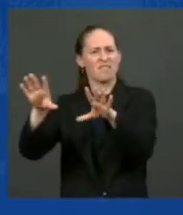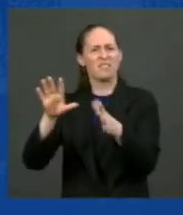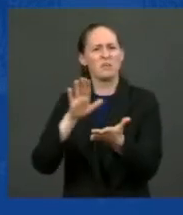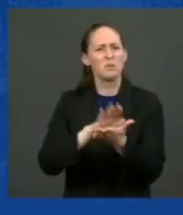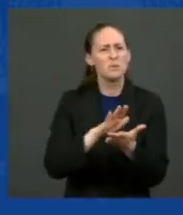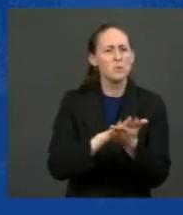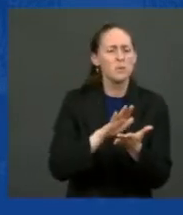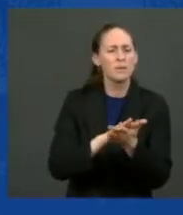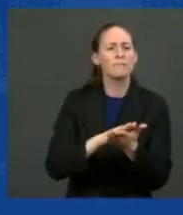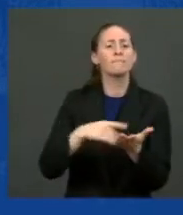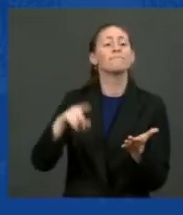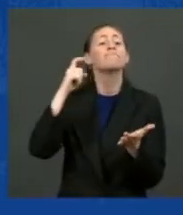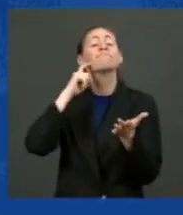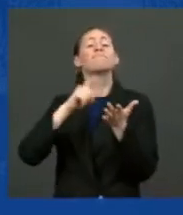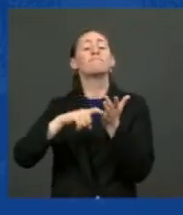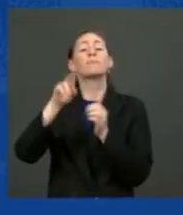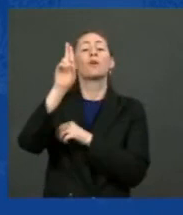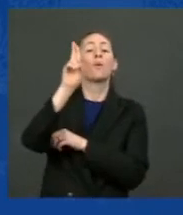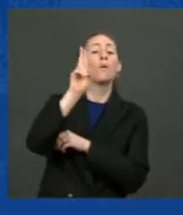United Kingdom, Latvia,